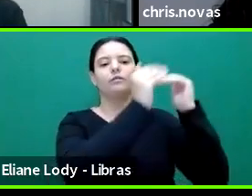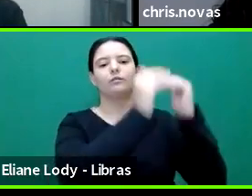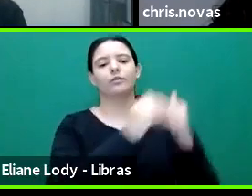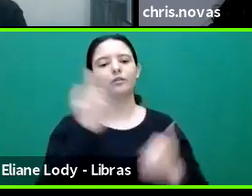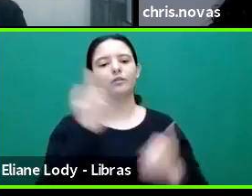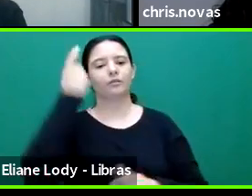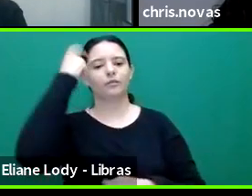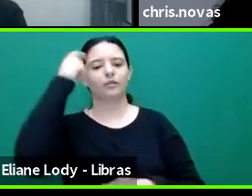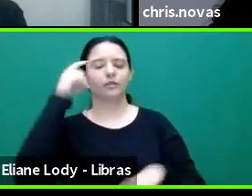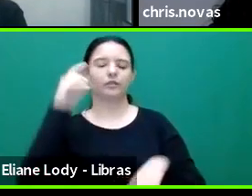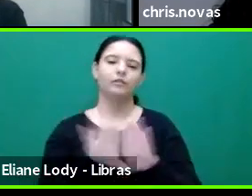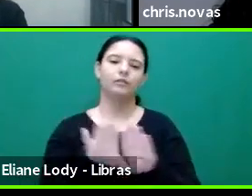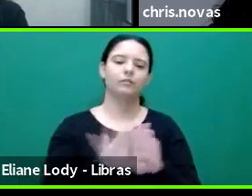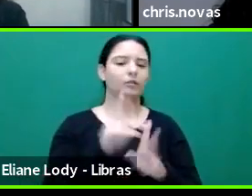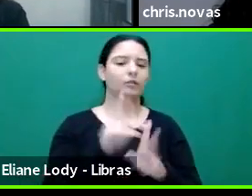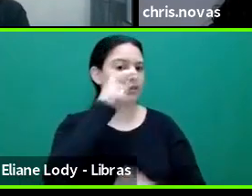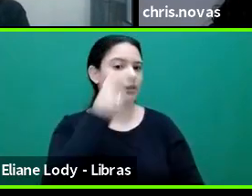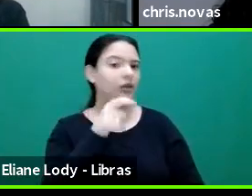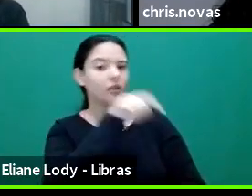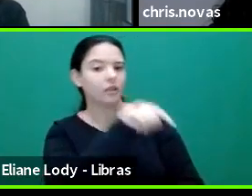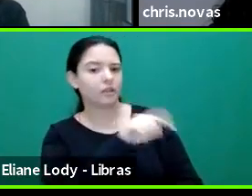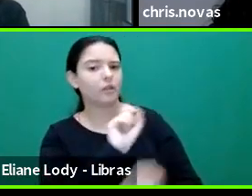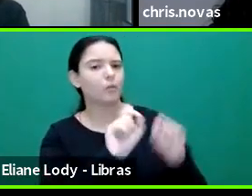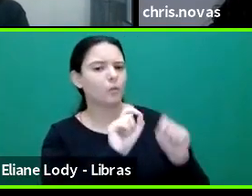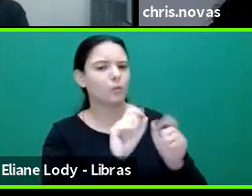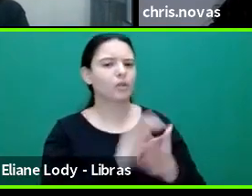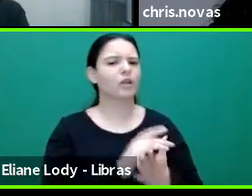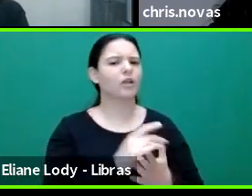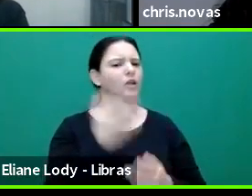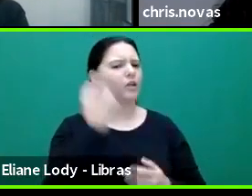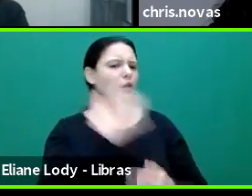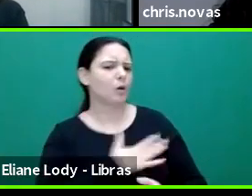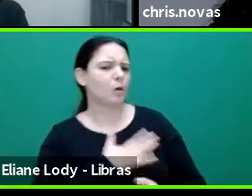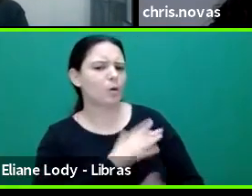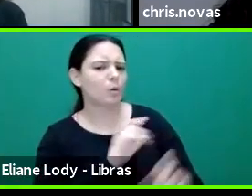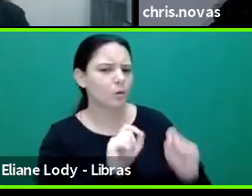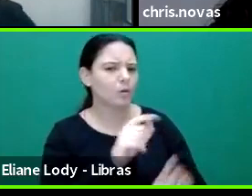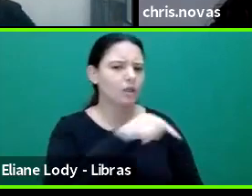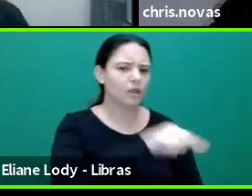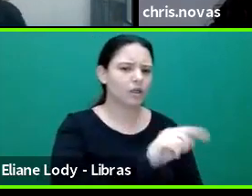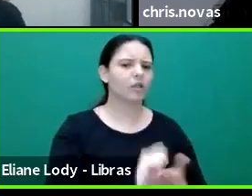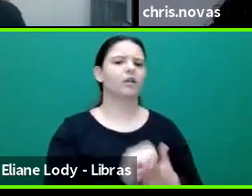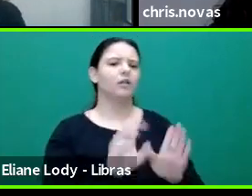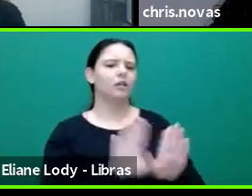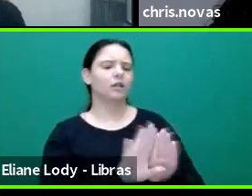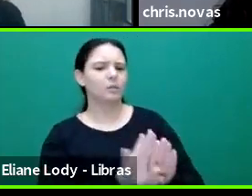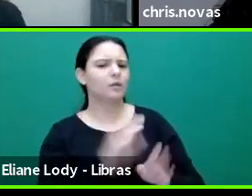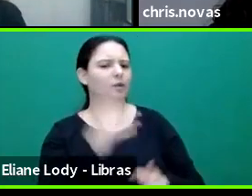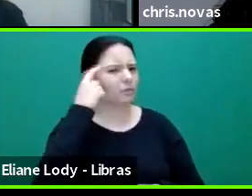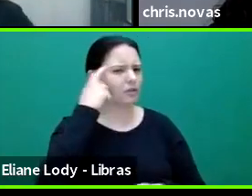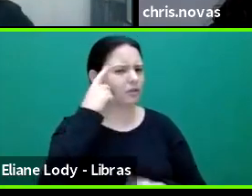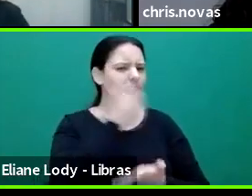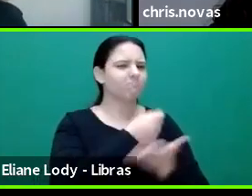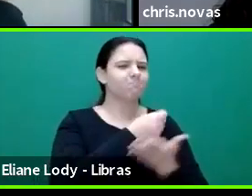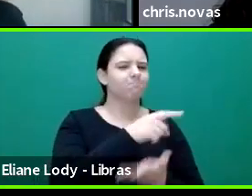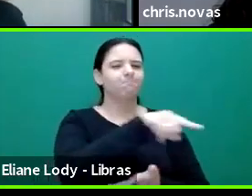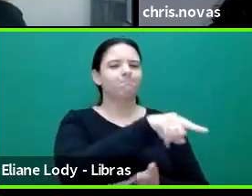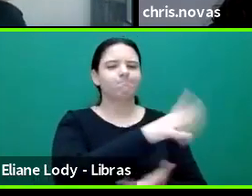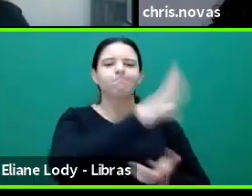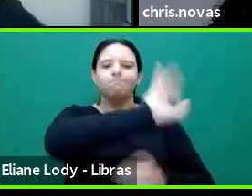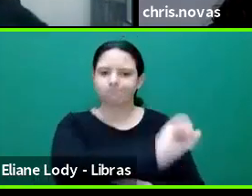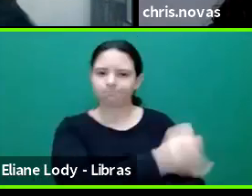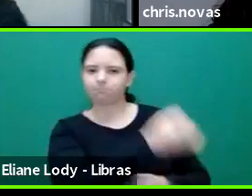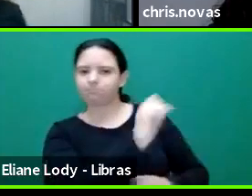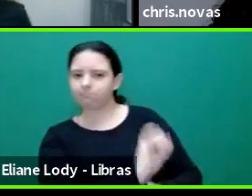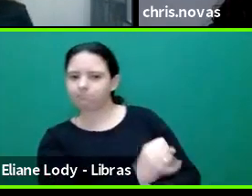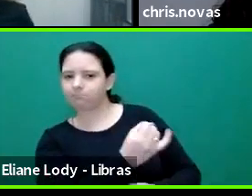and their perspectives as the base for moving forward, rather than thinking that, you know, like, we just have to cram everything into the,